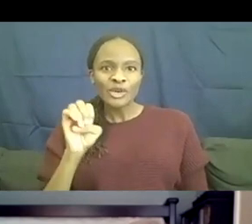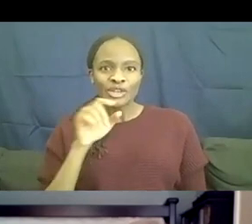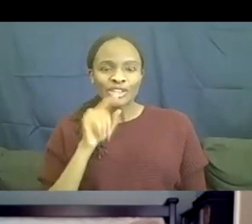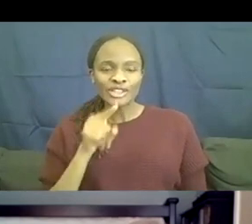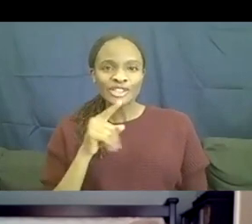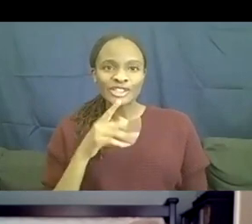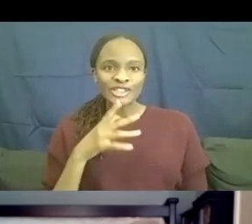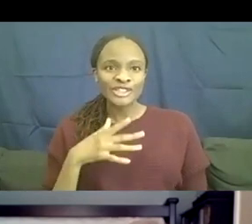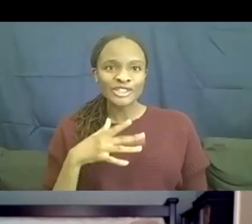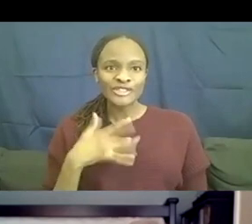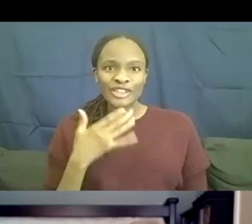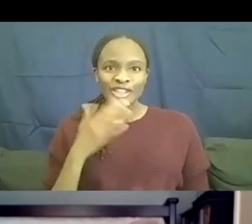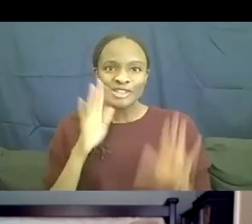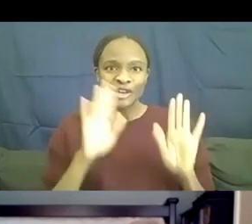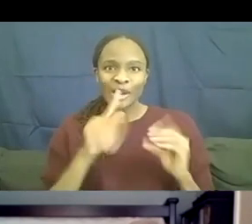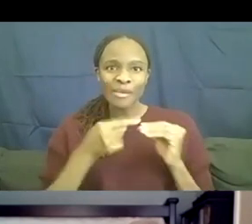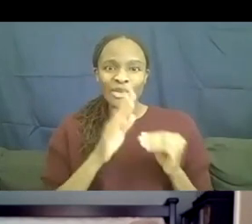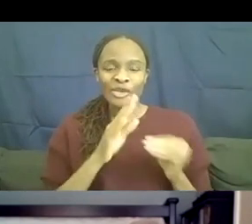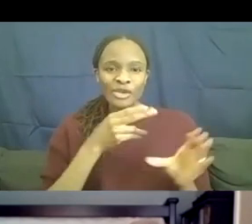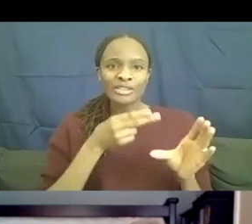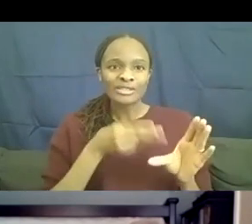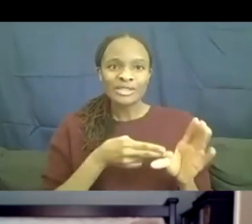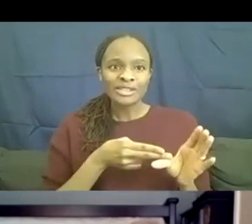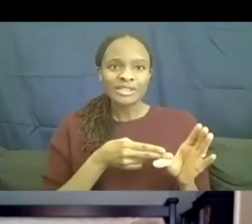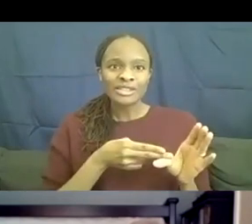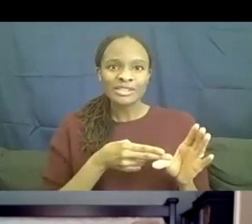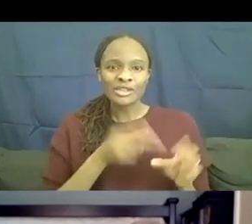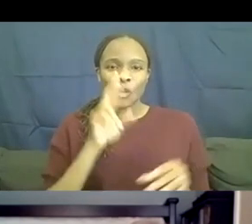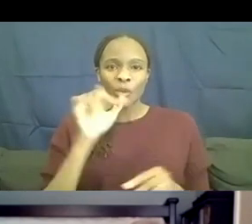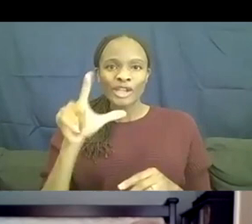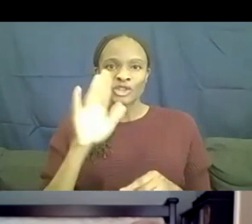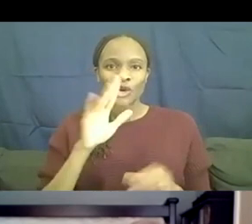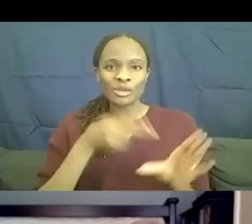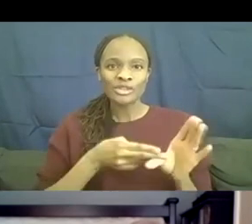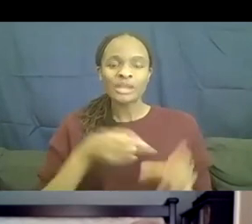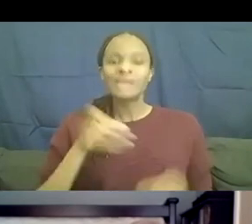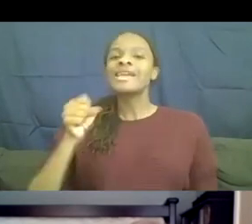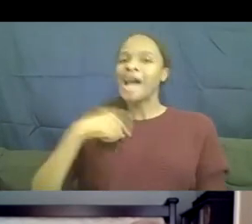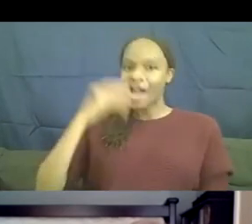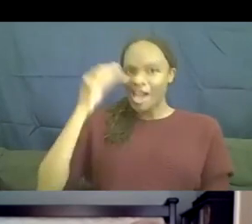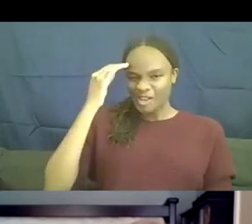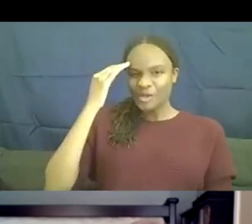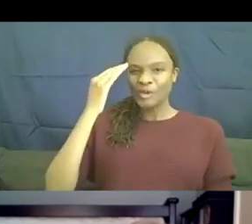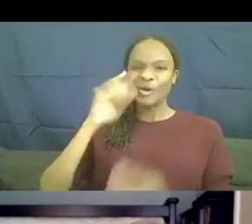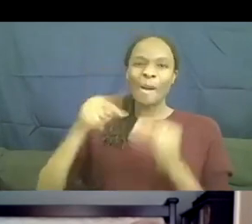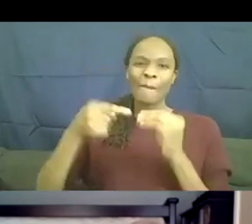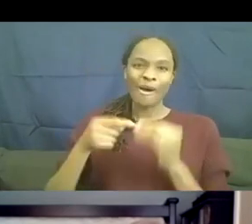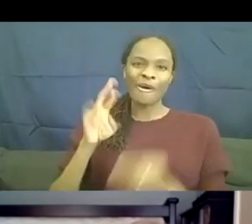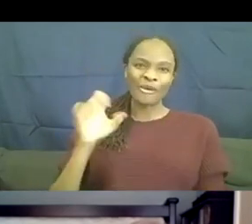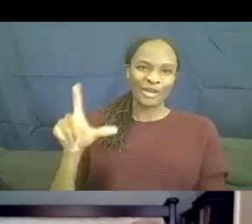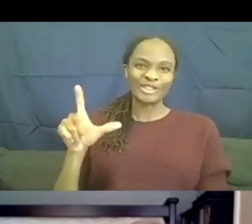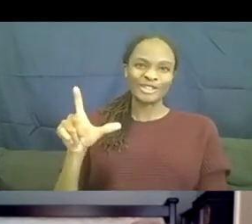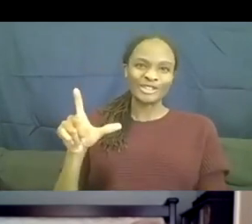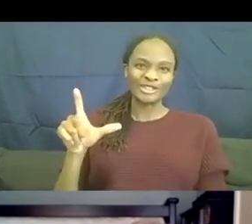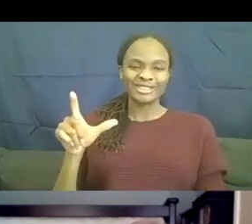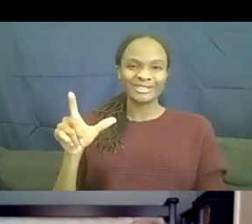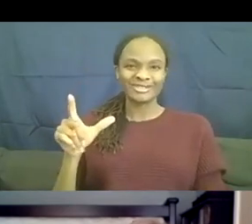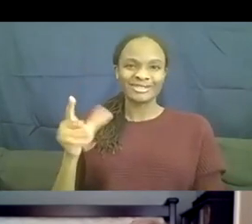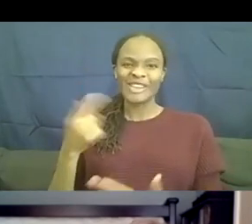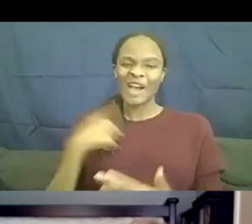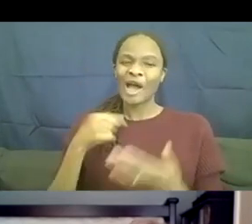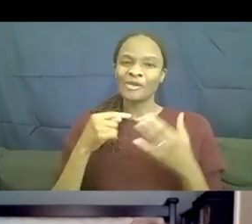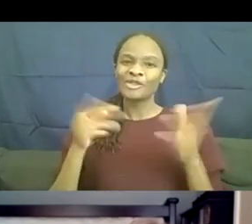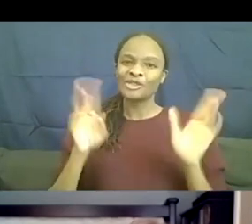Rachel's participation in it? I did. I, I kind of knew where Rachel was at, so I was pretty prepared for basically